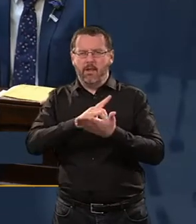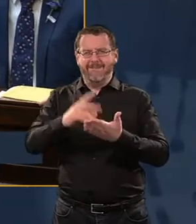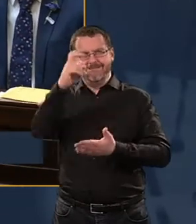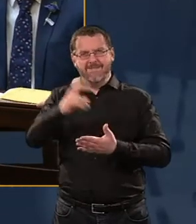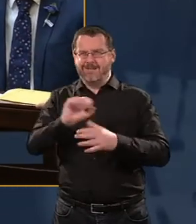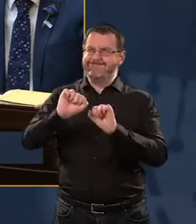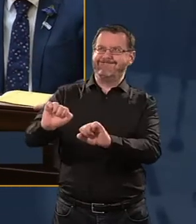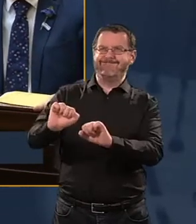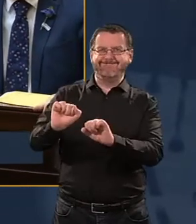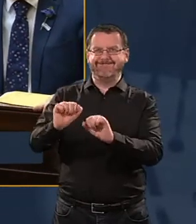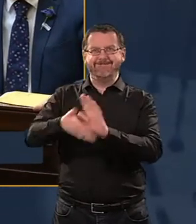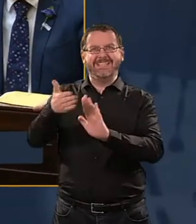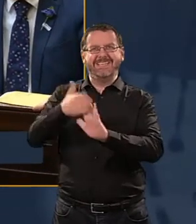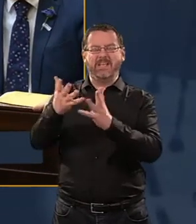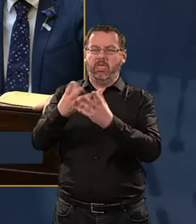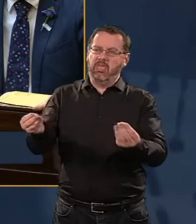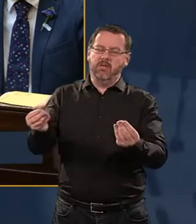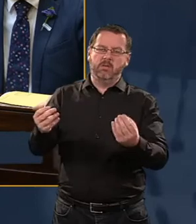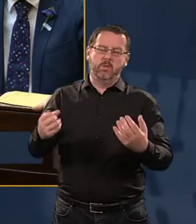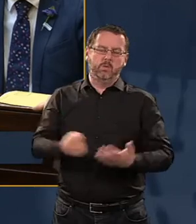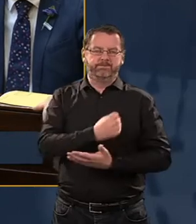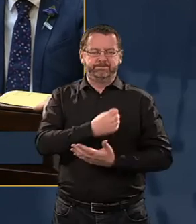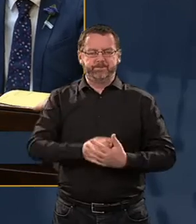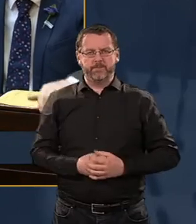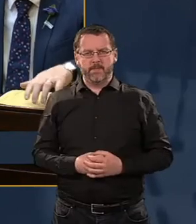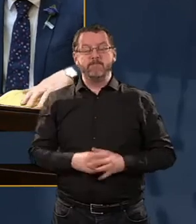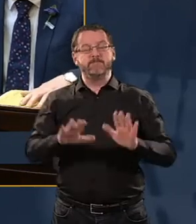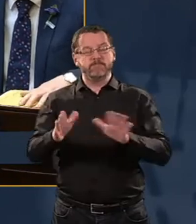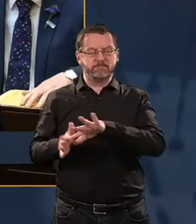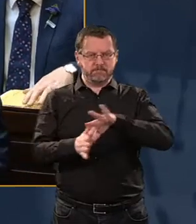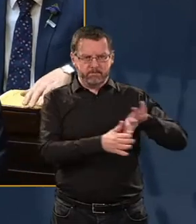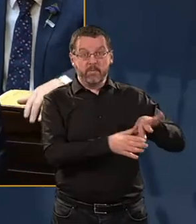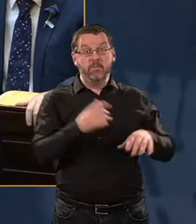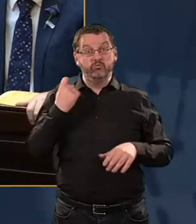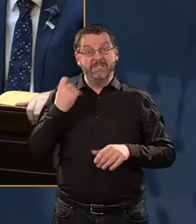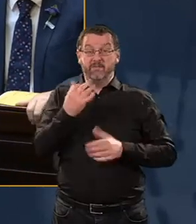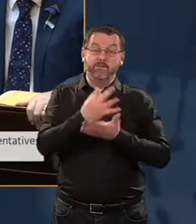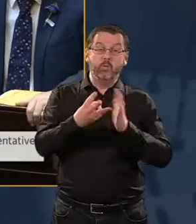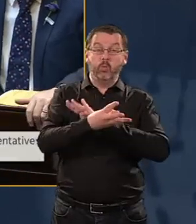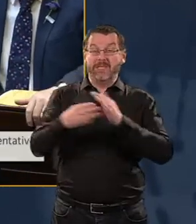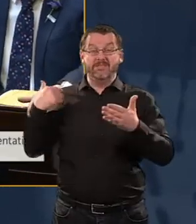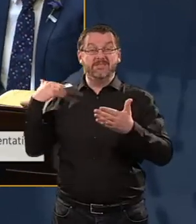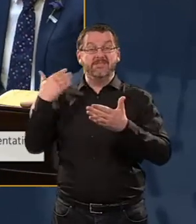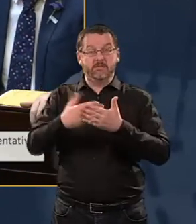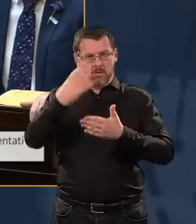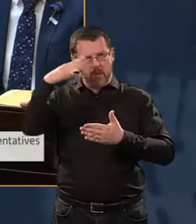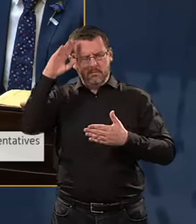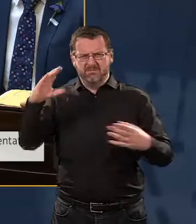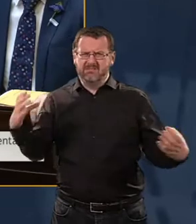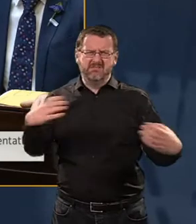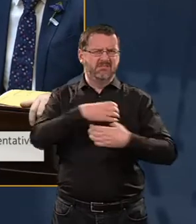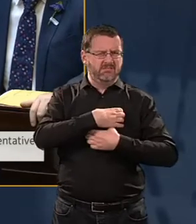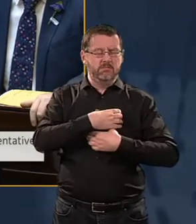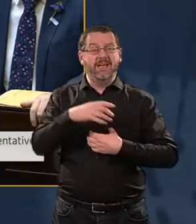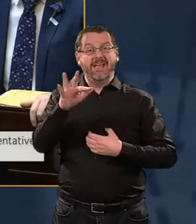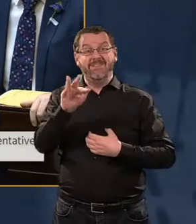of architecture. Taoiseach, in recent weeks the country has been dismayed by the unfolding saga at the Football